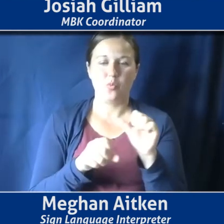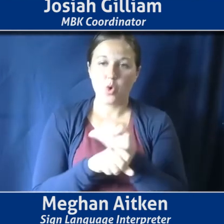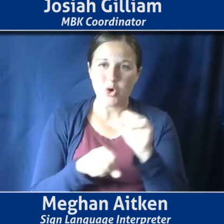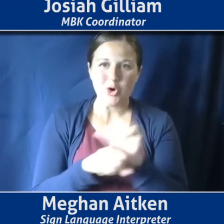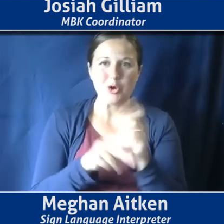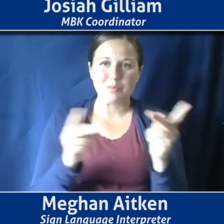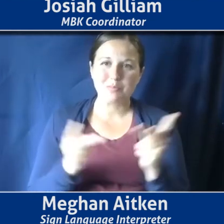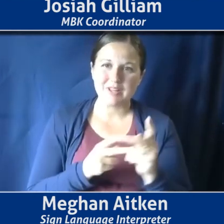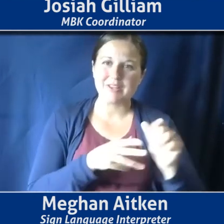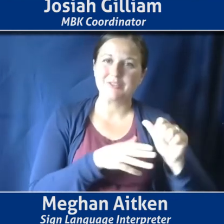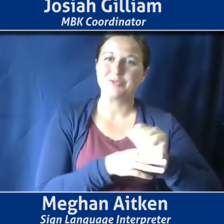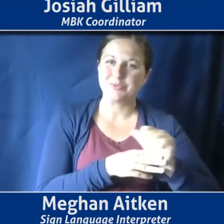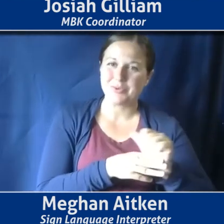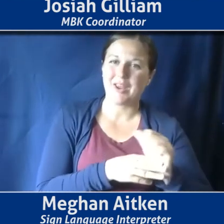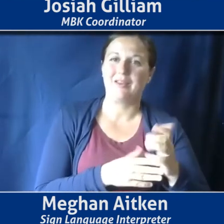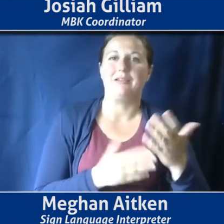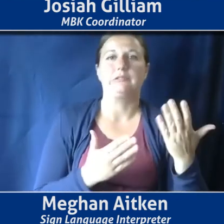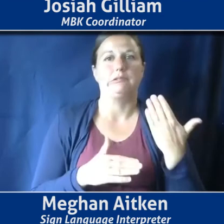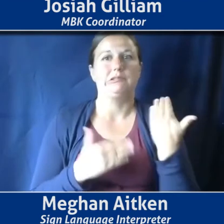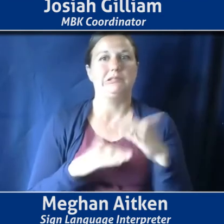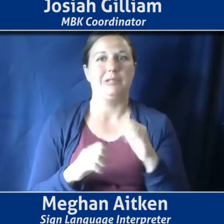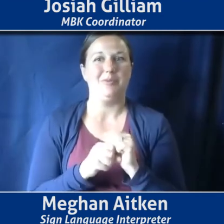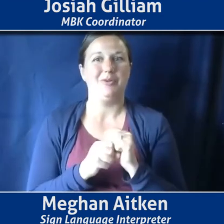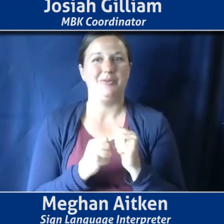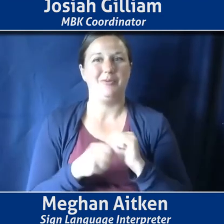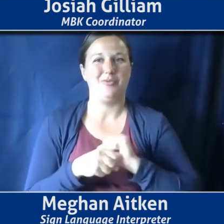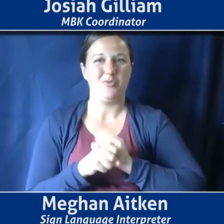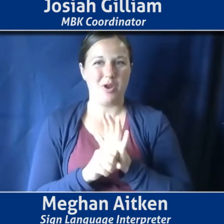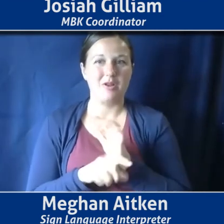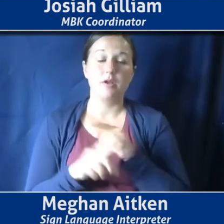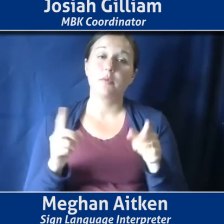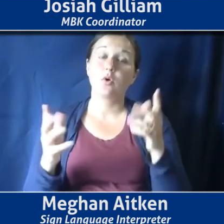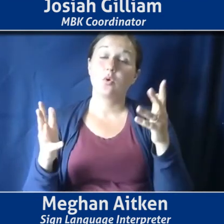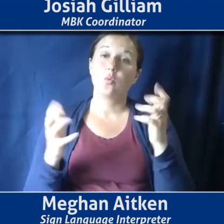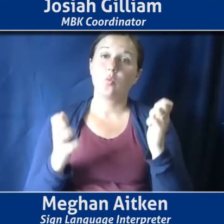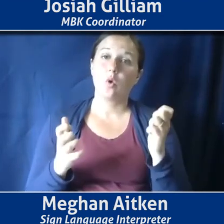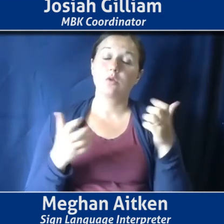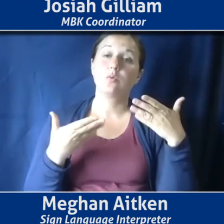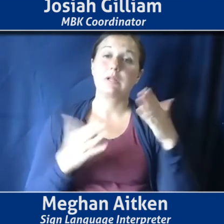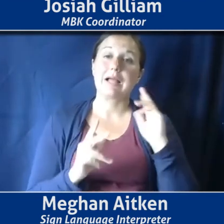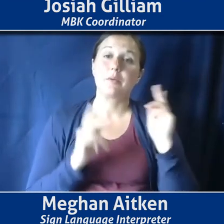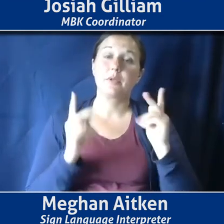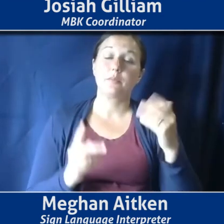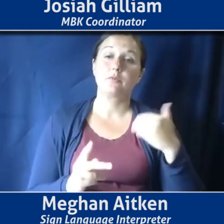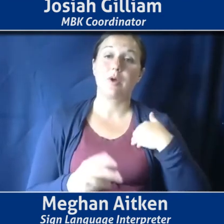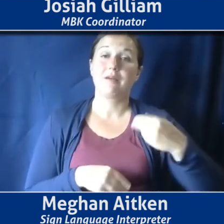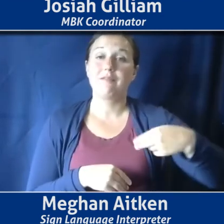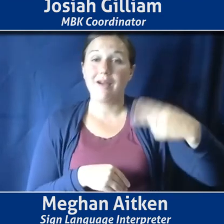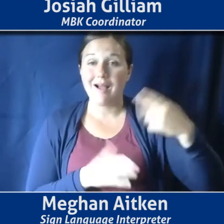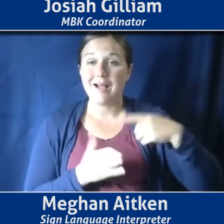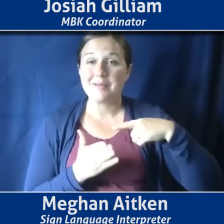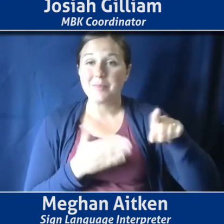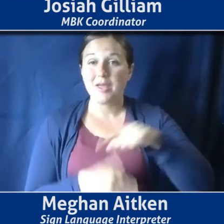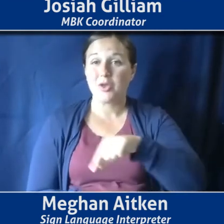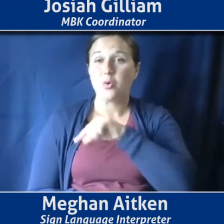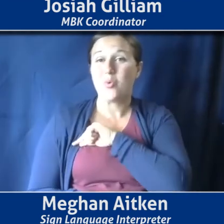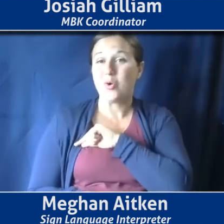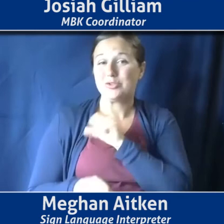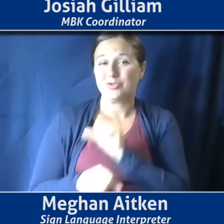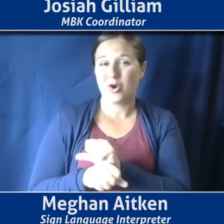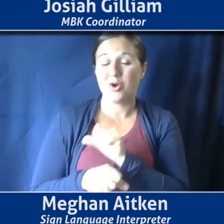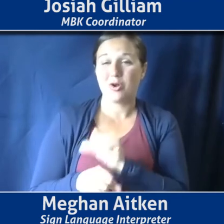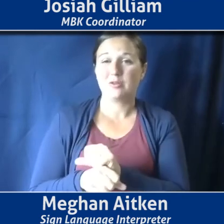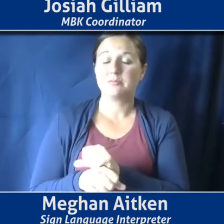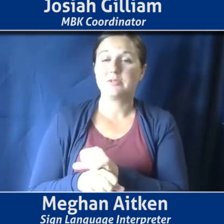people have access to, um, high paying quality jobs. Um, and housing is something that we